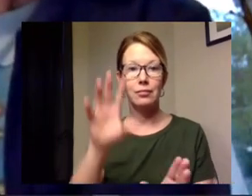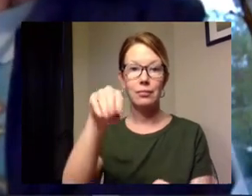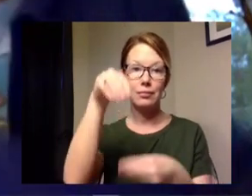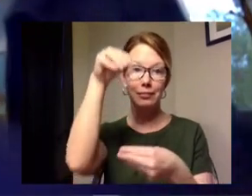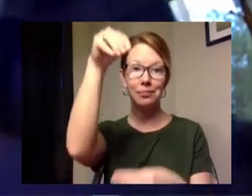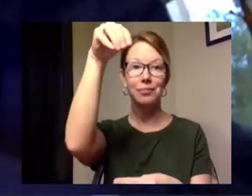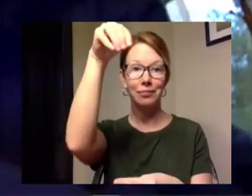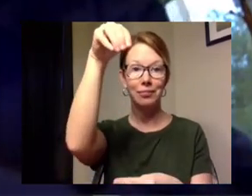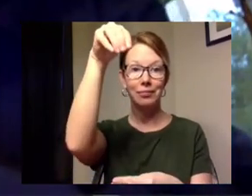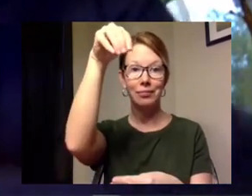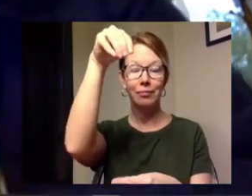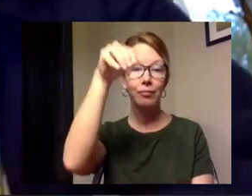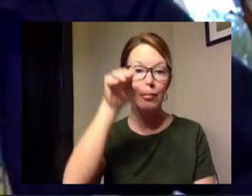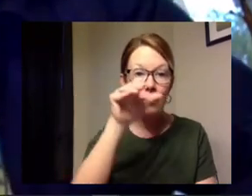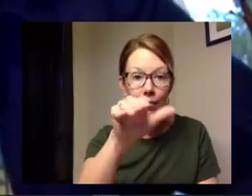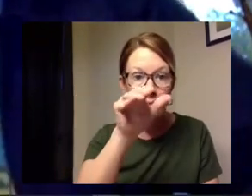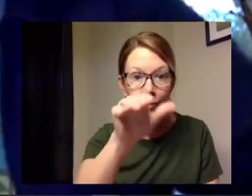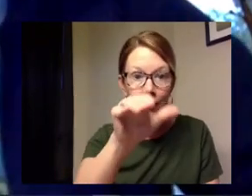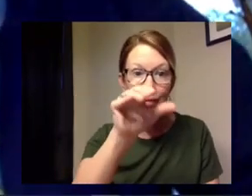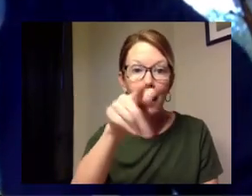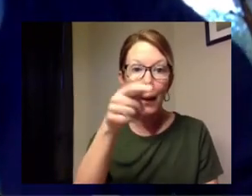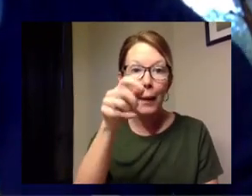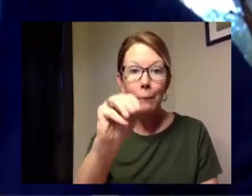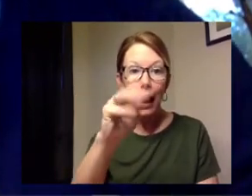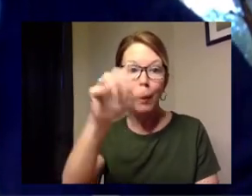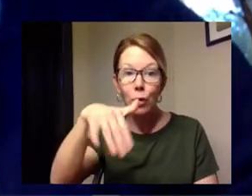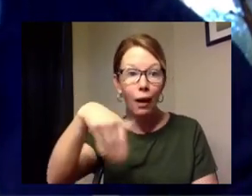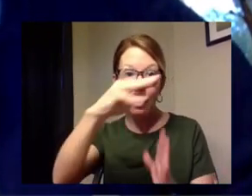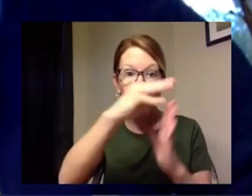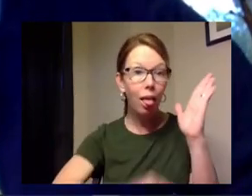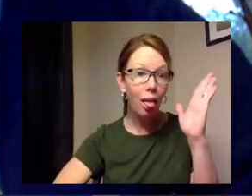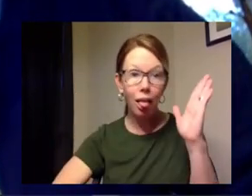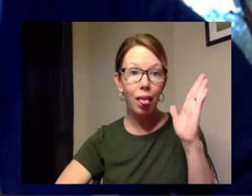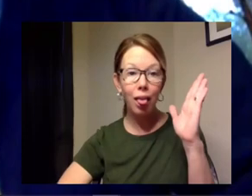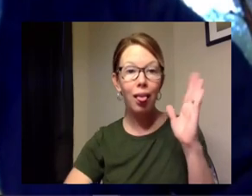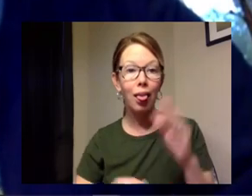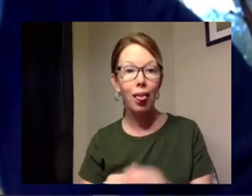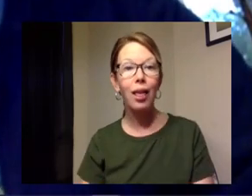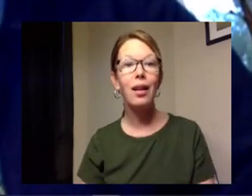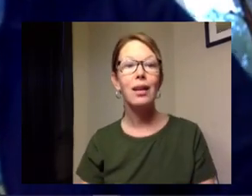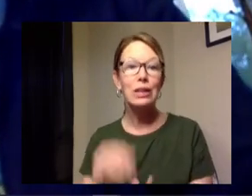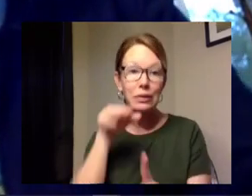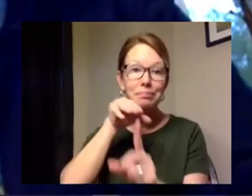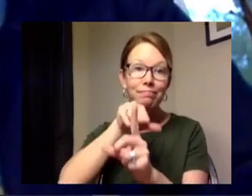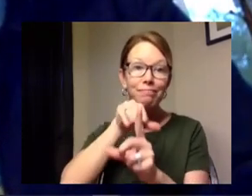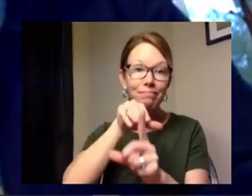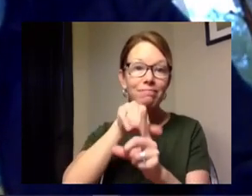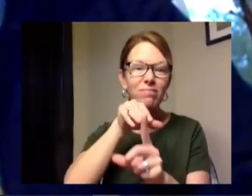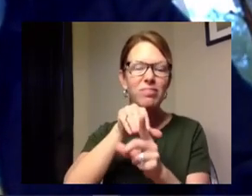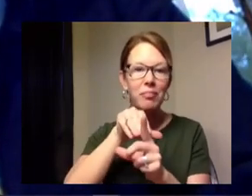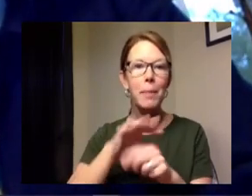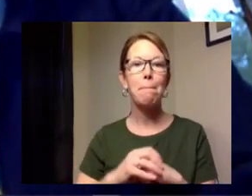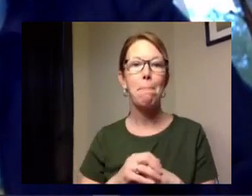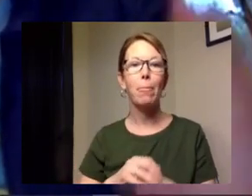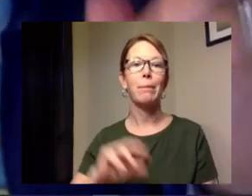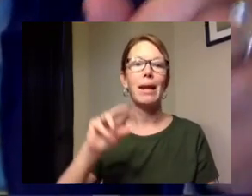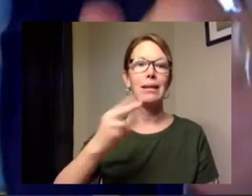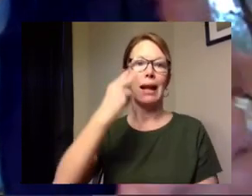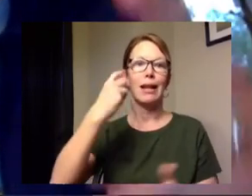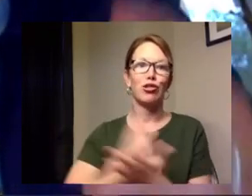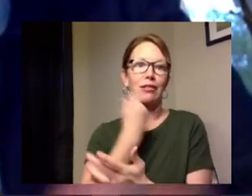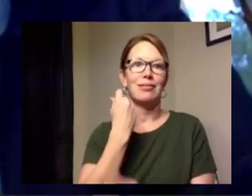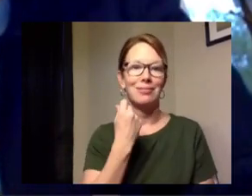um mayor pam you haven't filled out your form yet so this gave you a second chance